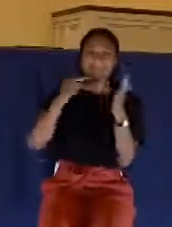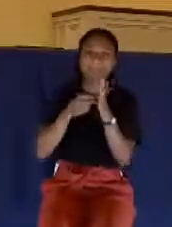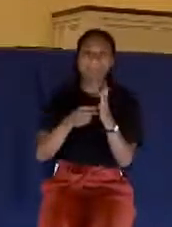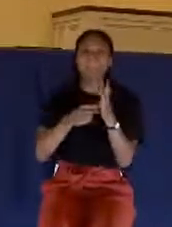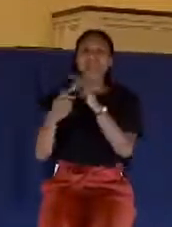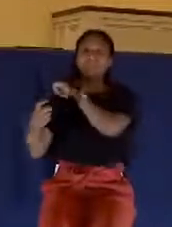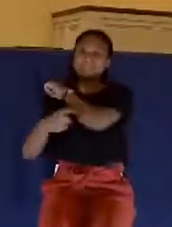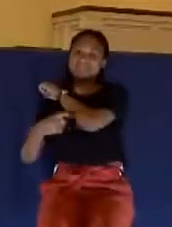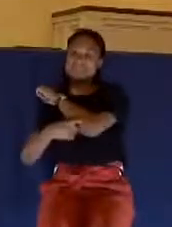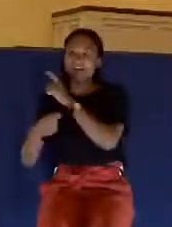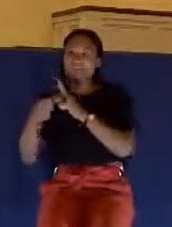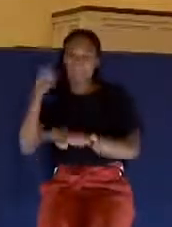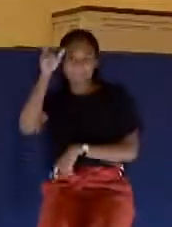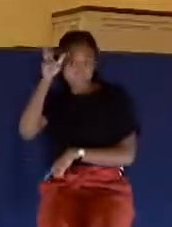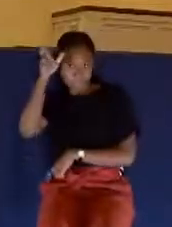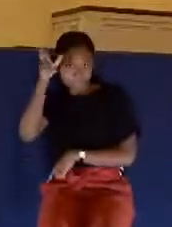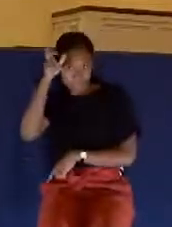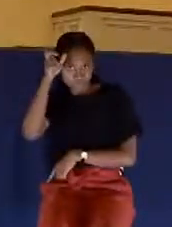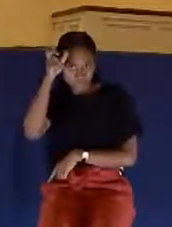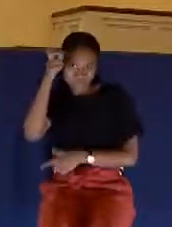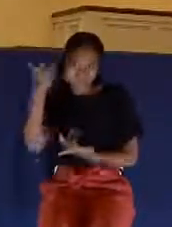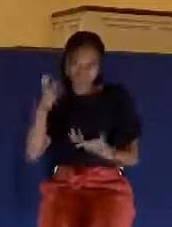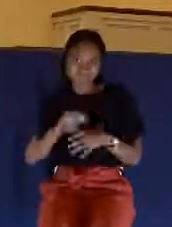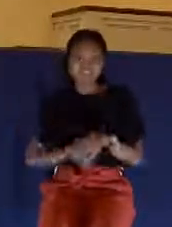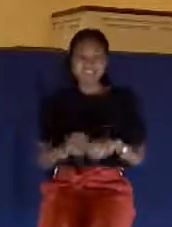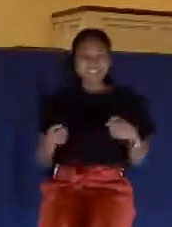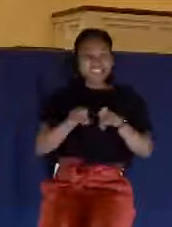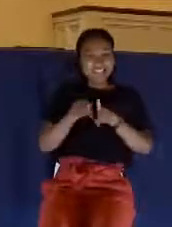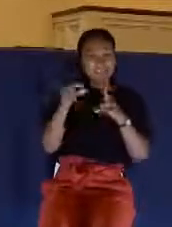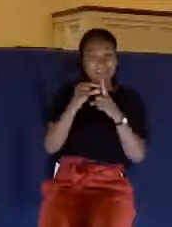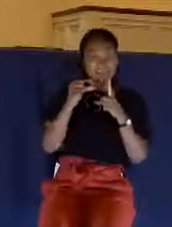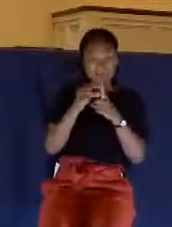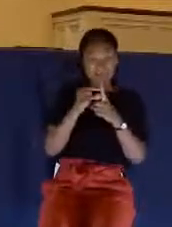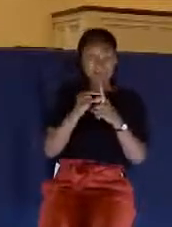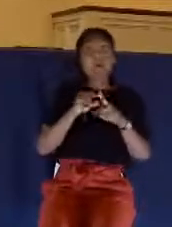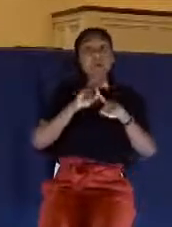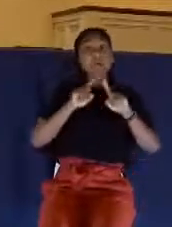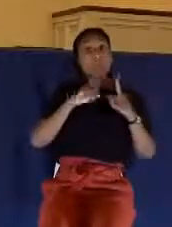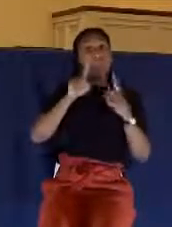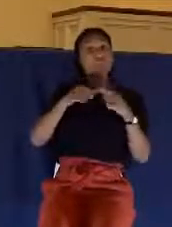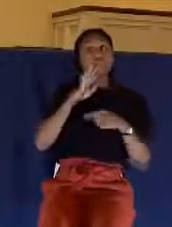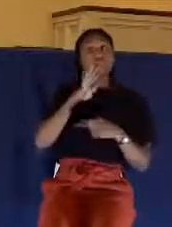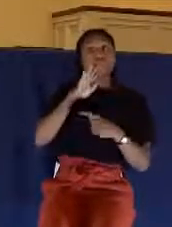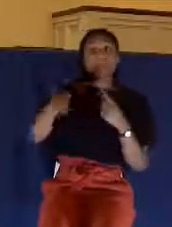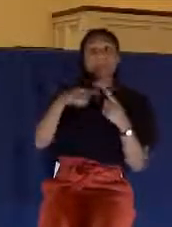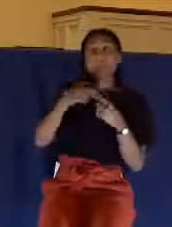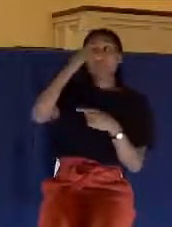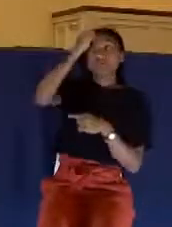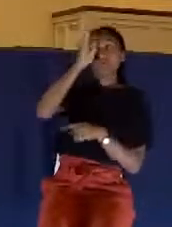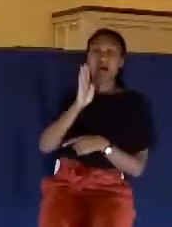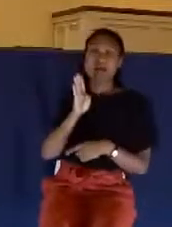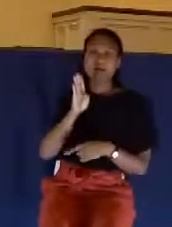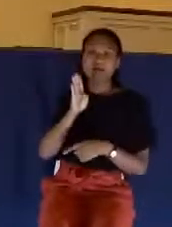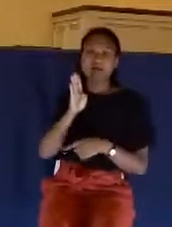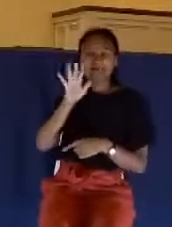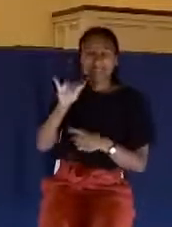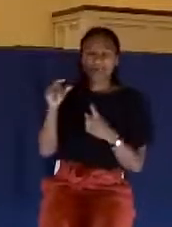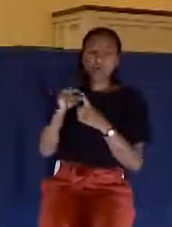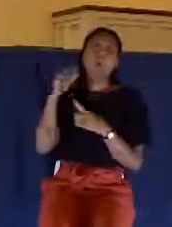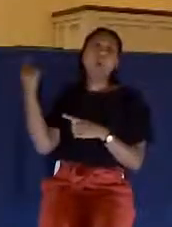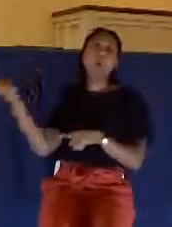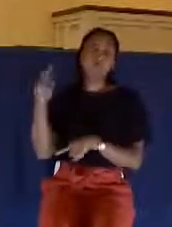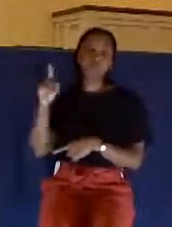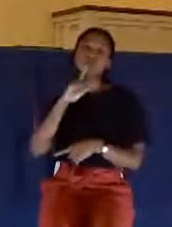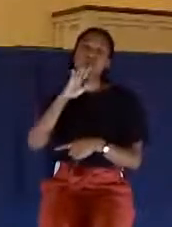by the devil. And so whenever this word is being used to speak of God, it's always referring to the fact of